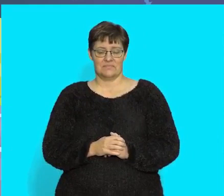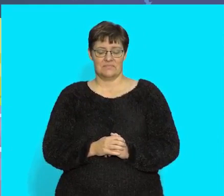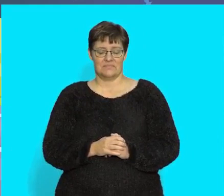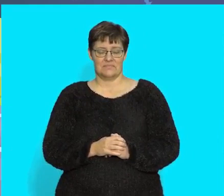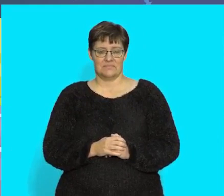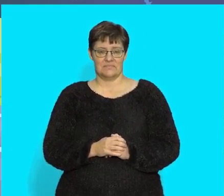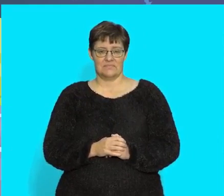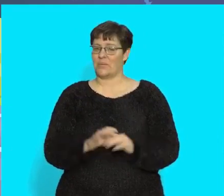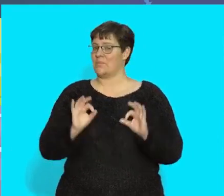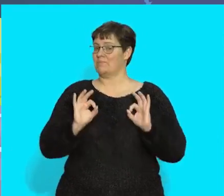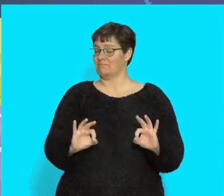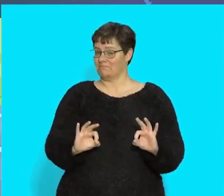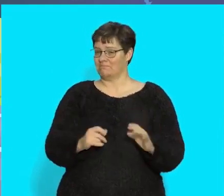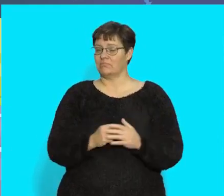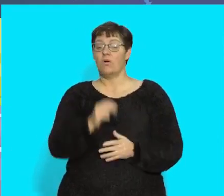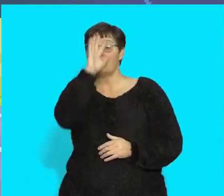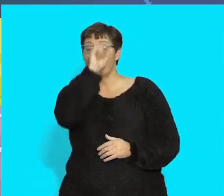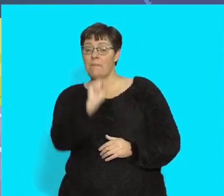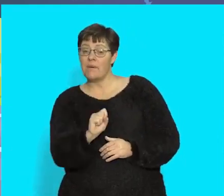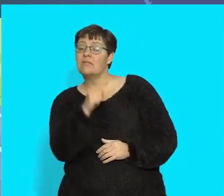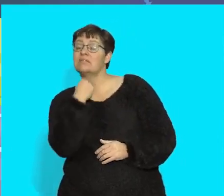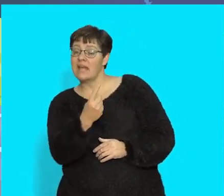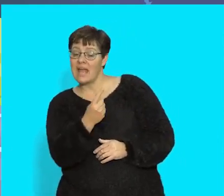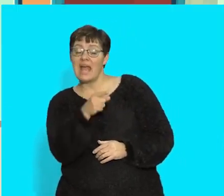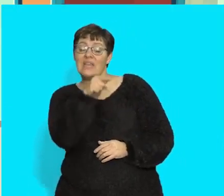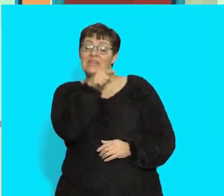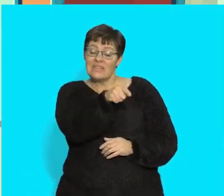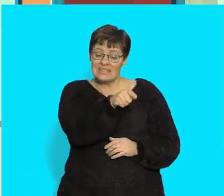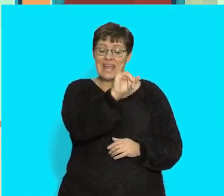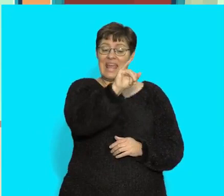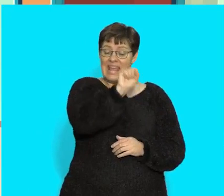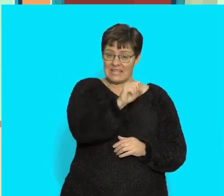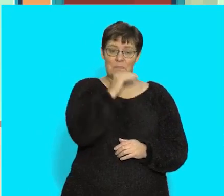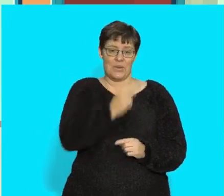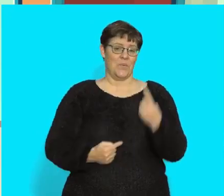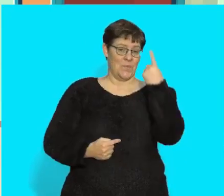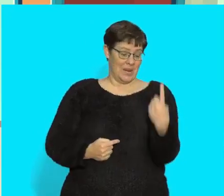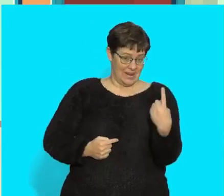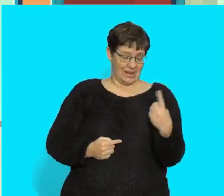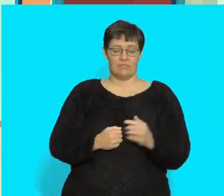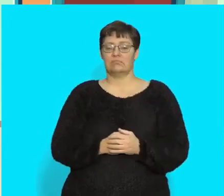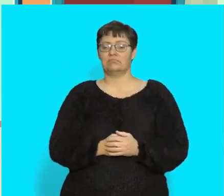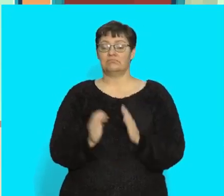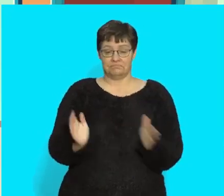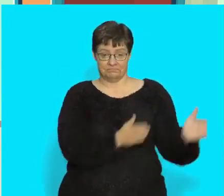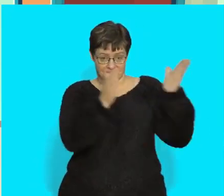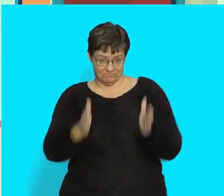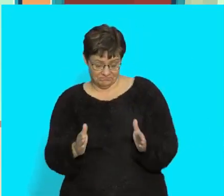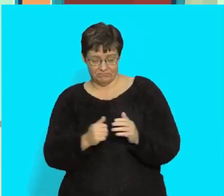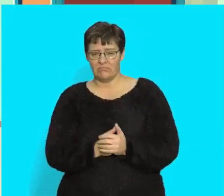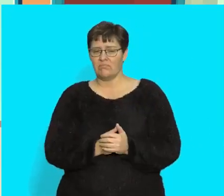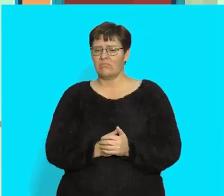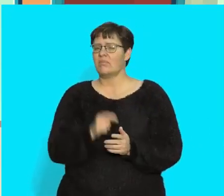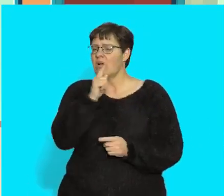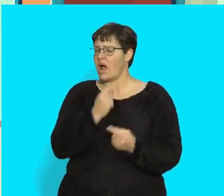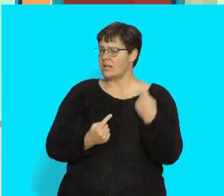Good! Remember to say, this is for the singular. Singular. Listen to this sentence. Is it singular